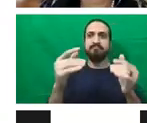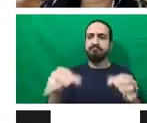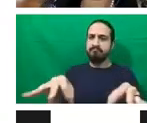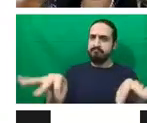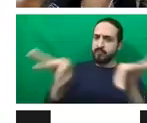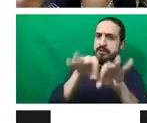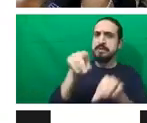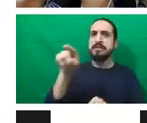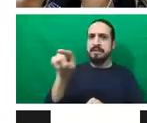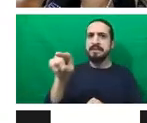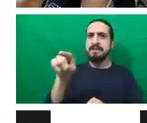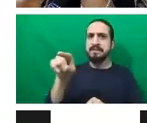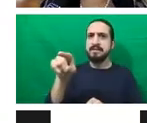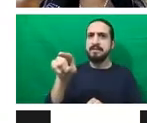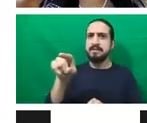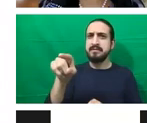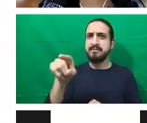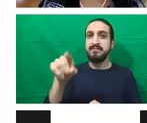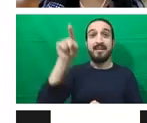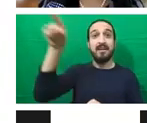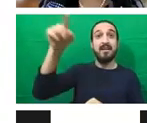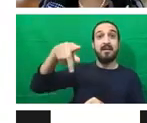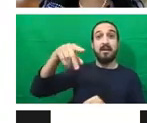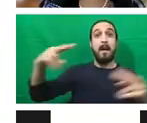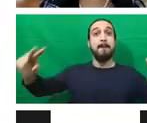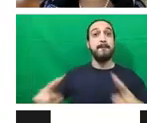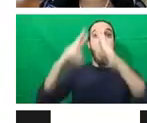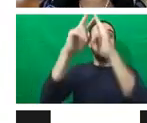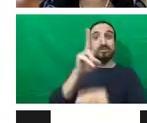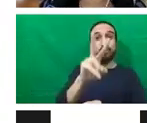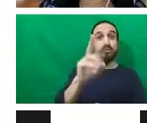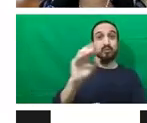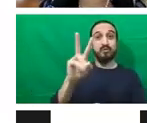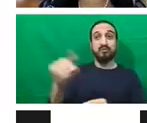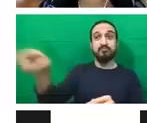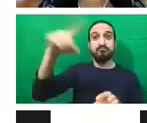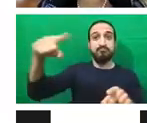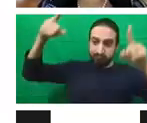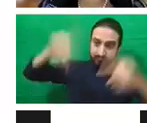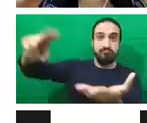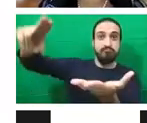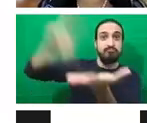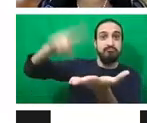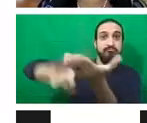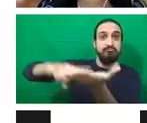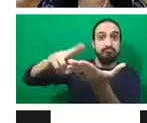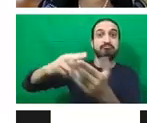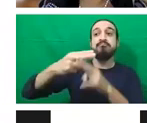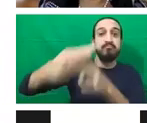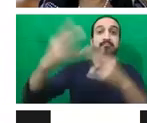21 agreement, the importance of gender and SRHR linkages to climate adaptation and resilience